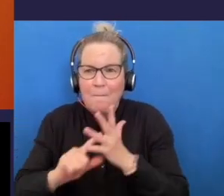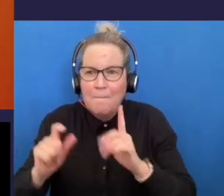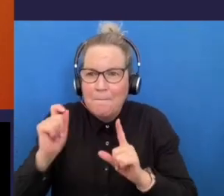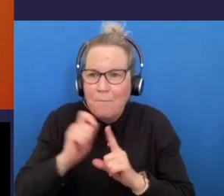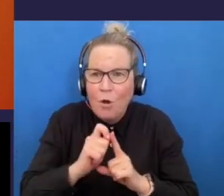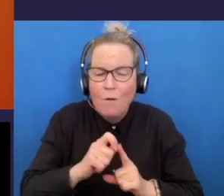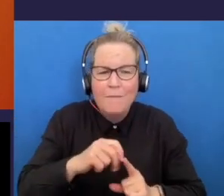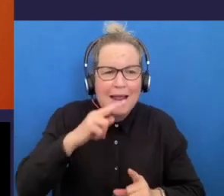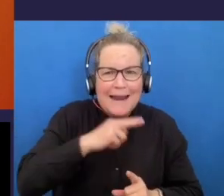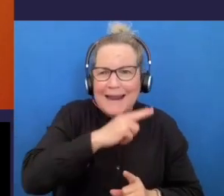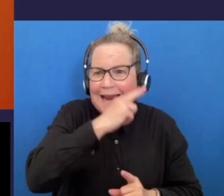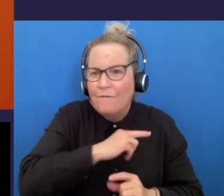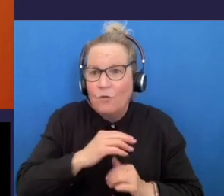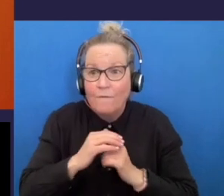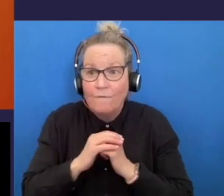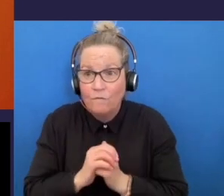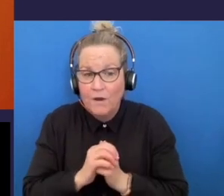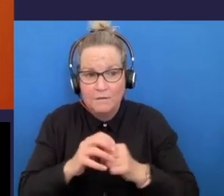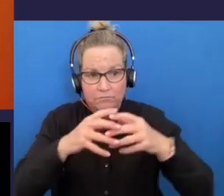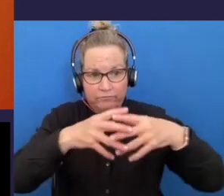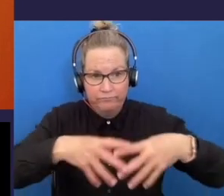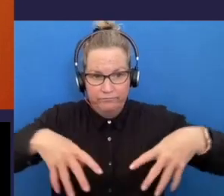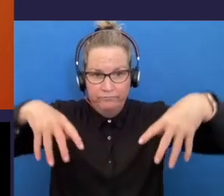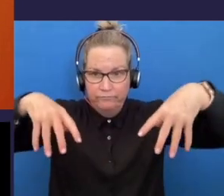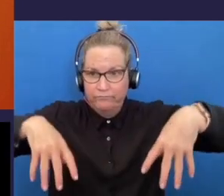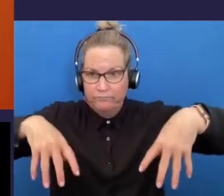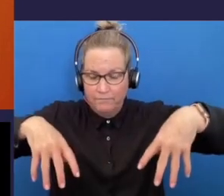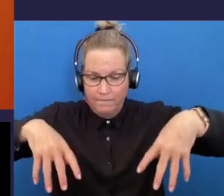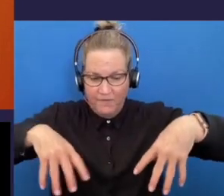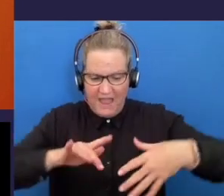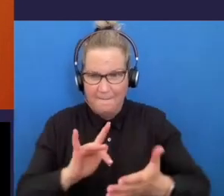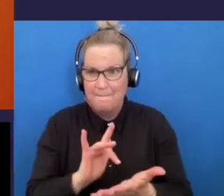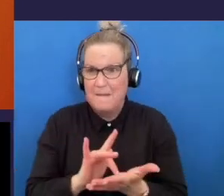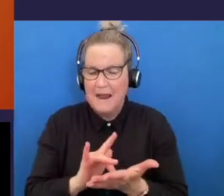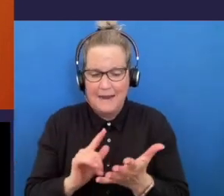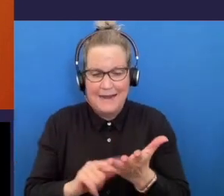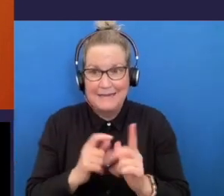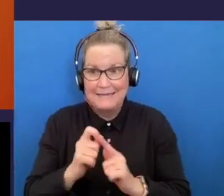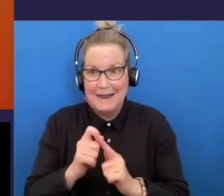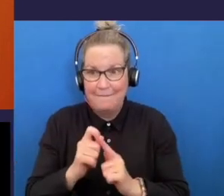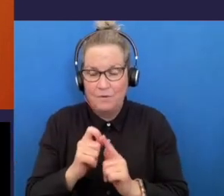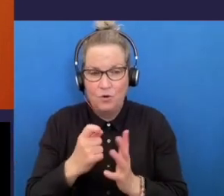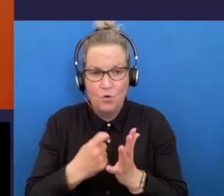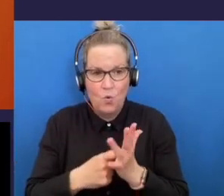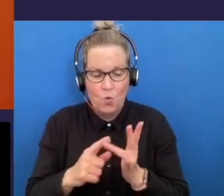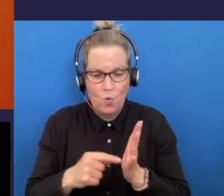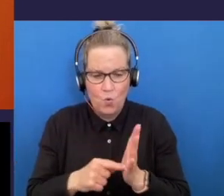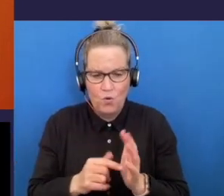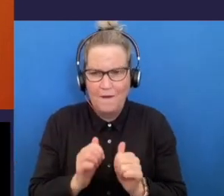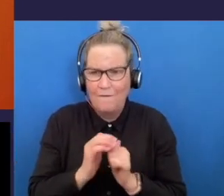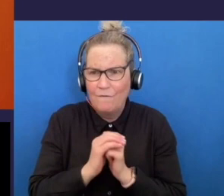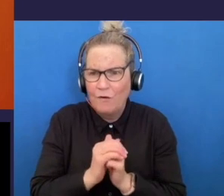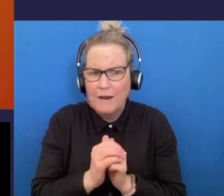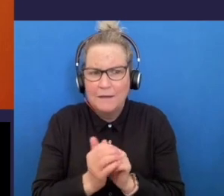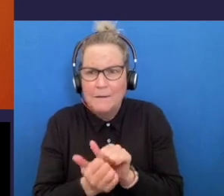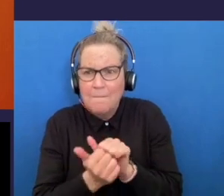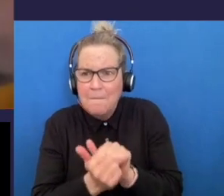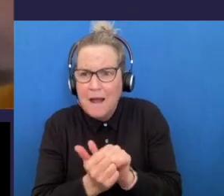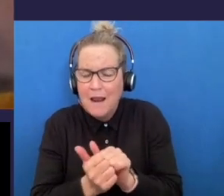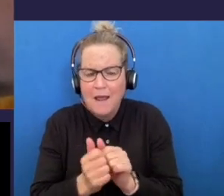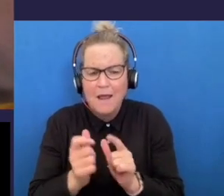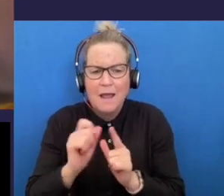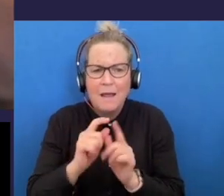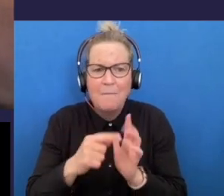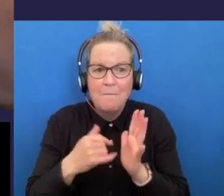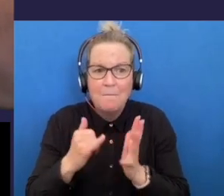from from the taproot the main root we have friends partners we might have pets on there the